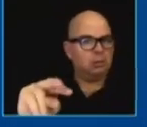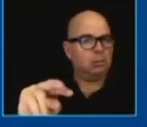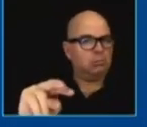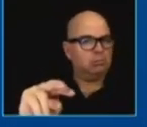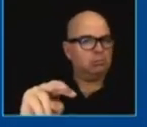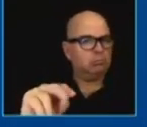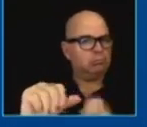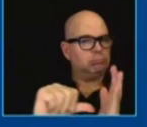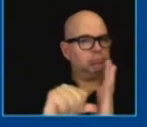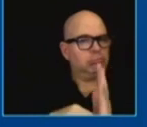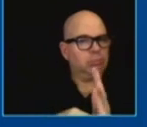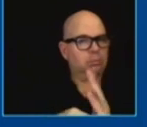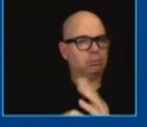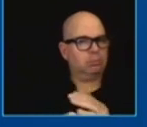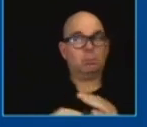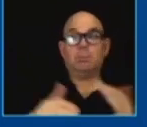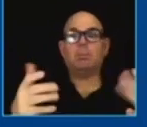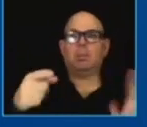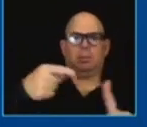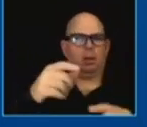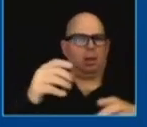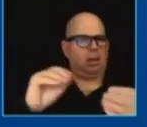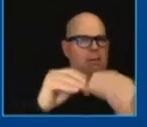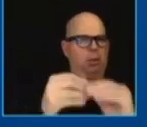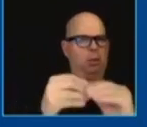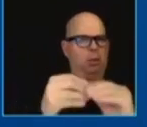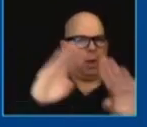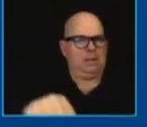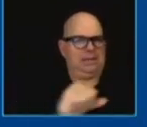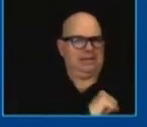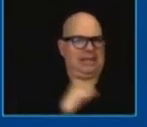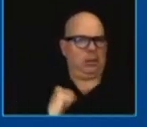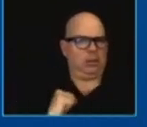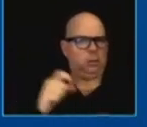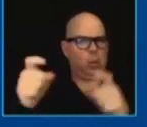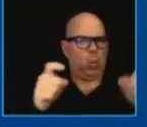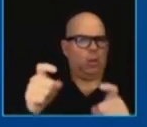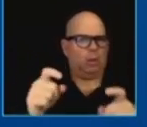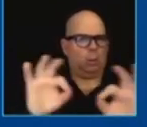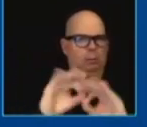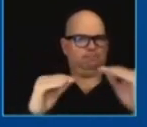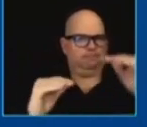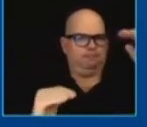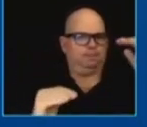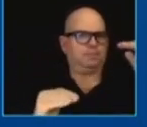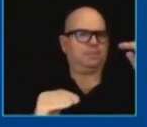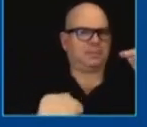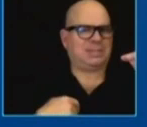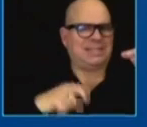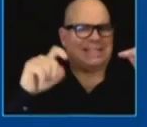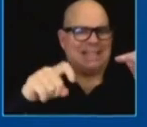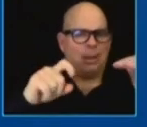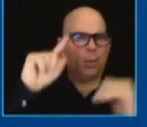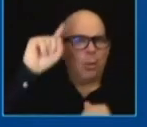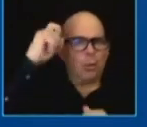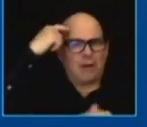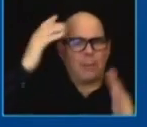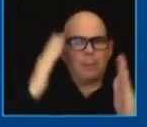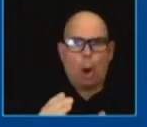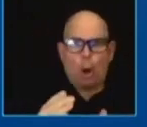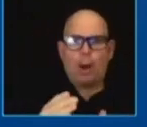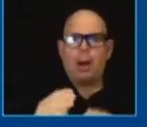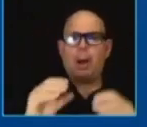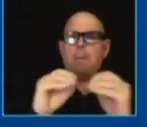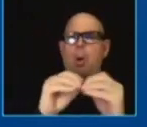majority we need to re-elect and elect democratic governors and mayors state legislatures and candidates up and down the ticket